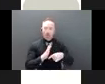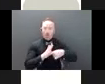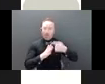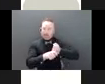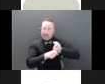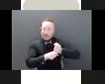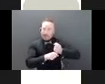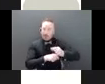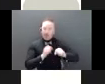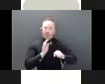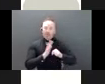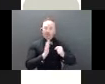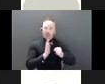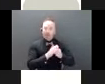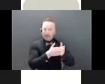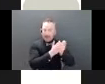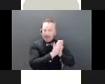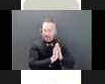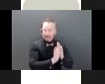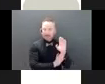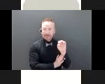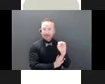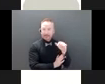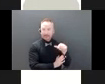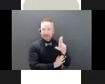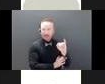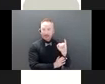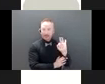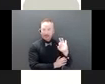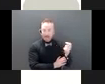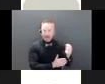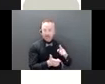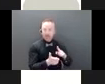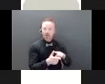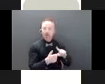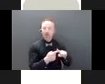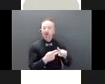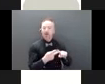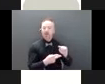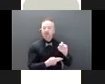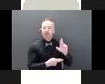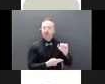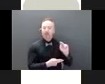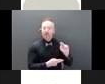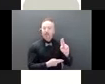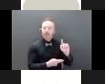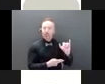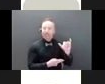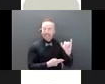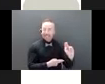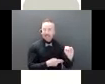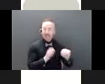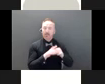credit report. And so I've included the phone number and there's a website where you can go online and request that.